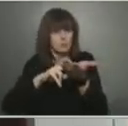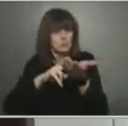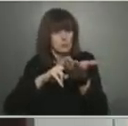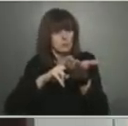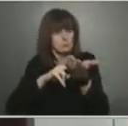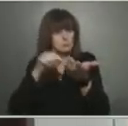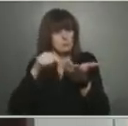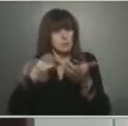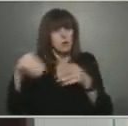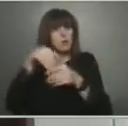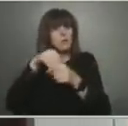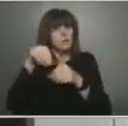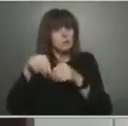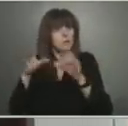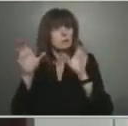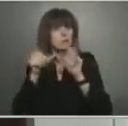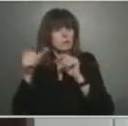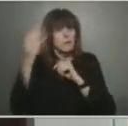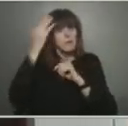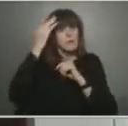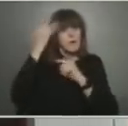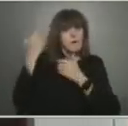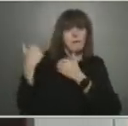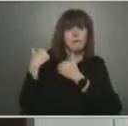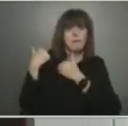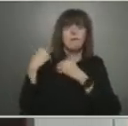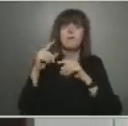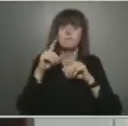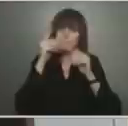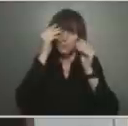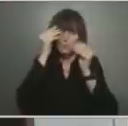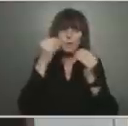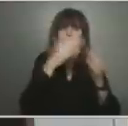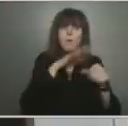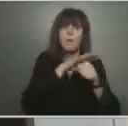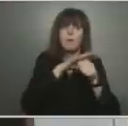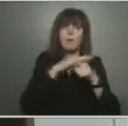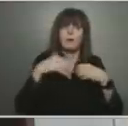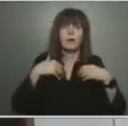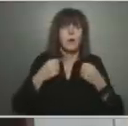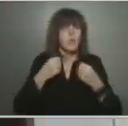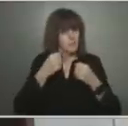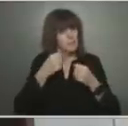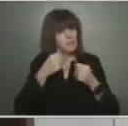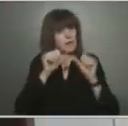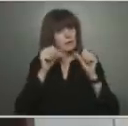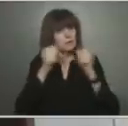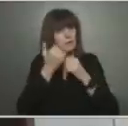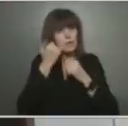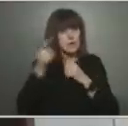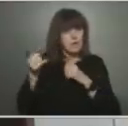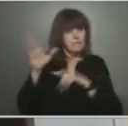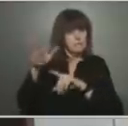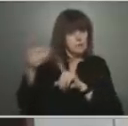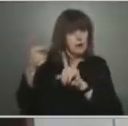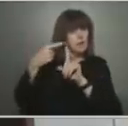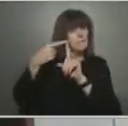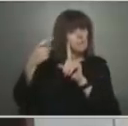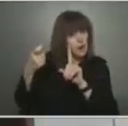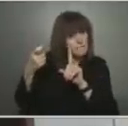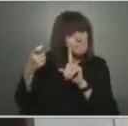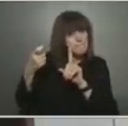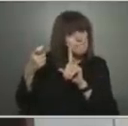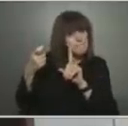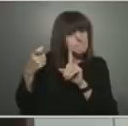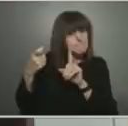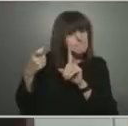local public health agency if a person that they're caring for has died as a direct result of reportable disease, and that would